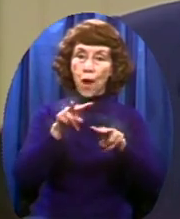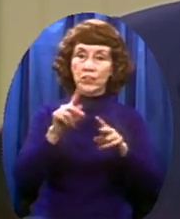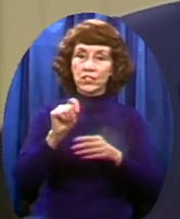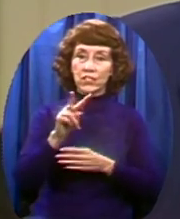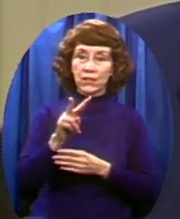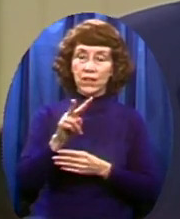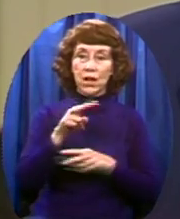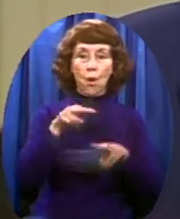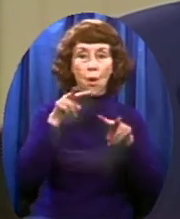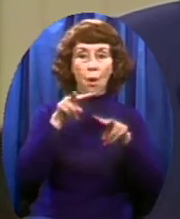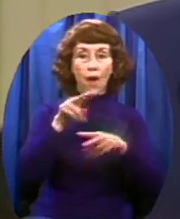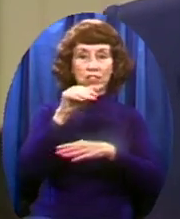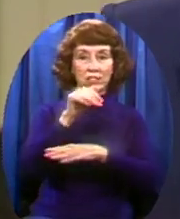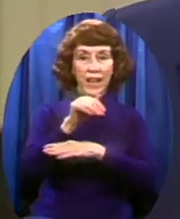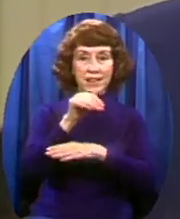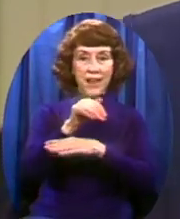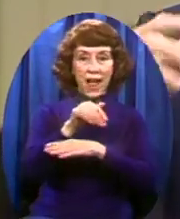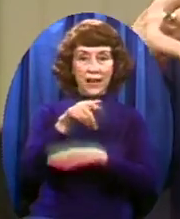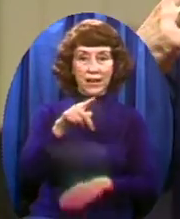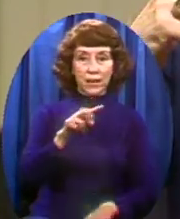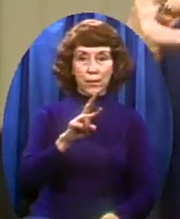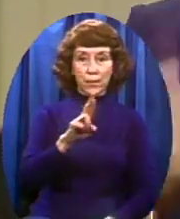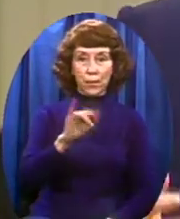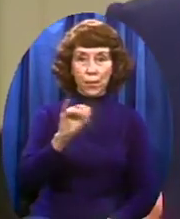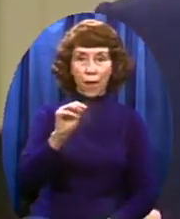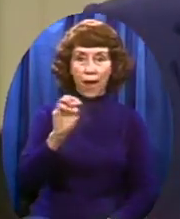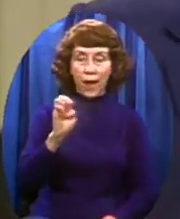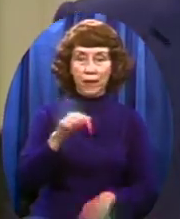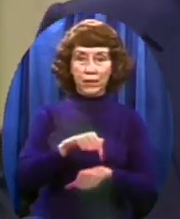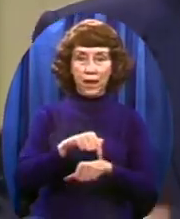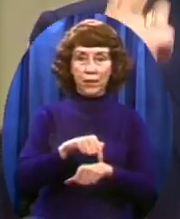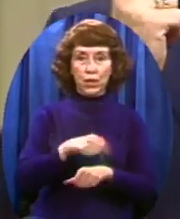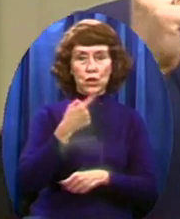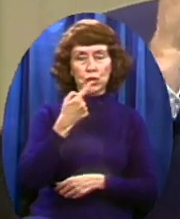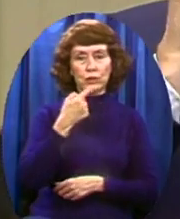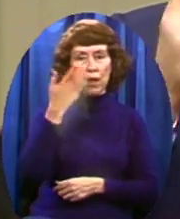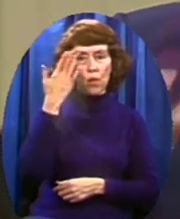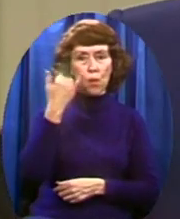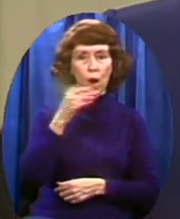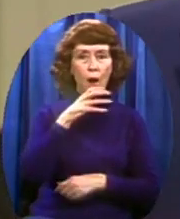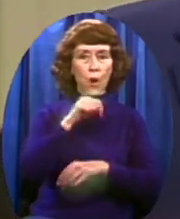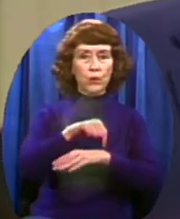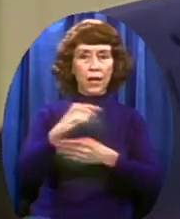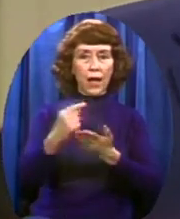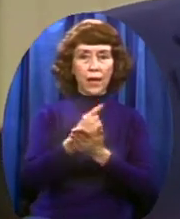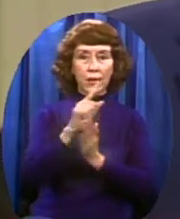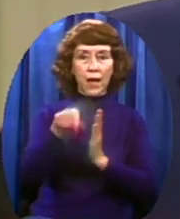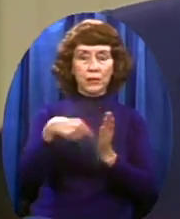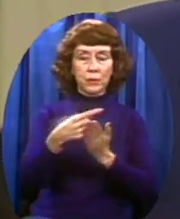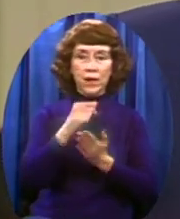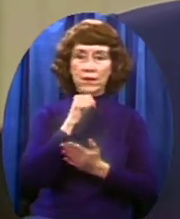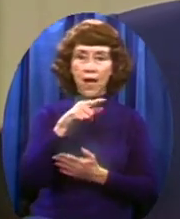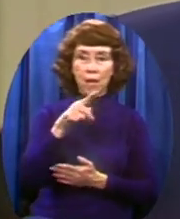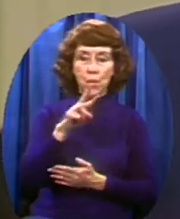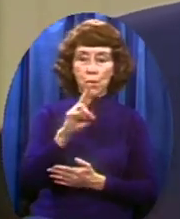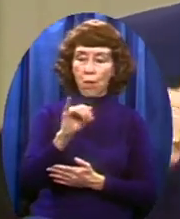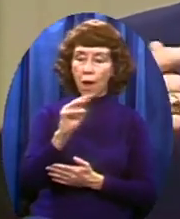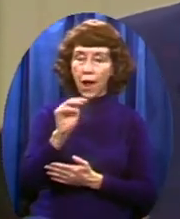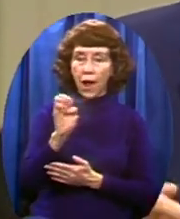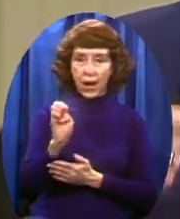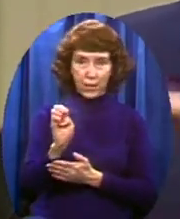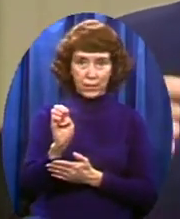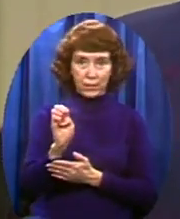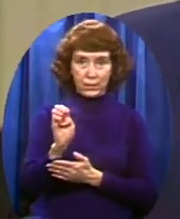Watches in prime time You say, why isn't the old time gospel hour in prime time? Two reasons, number one, we can't buy prime time